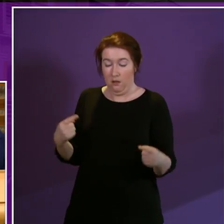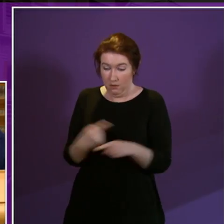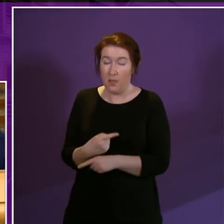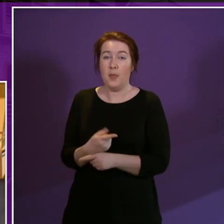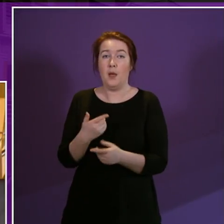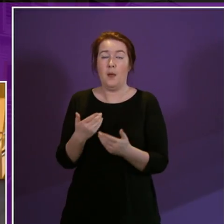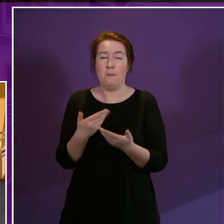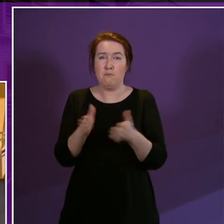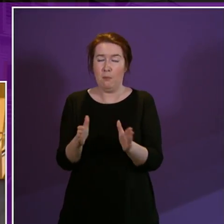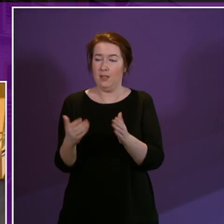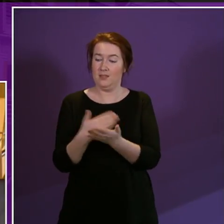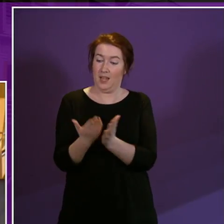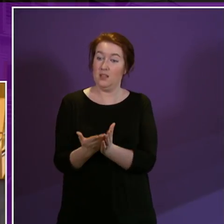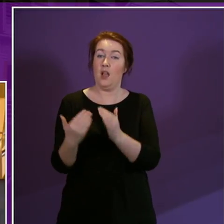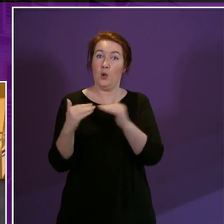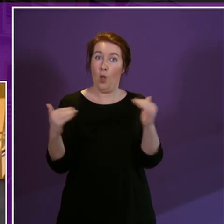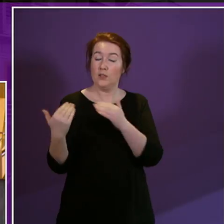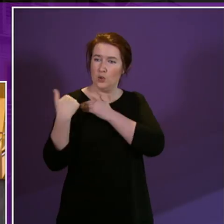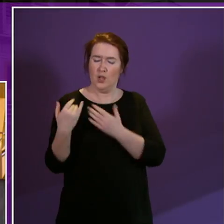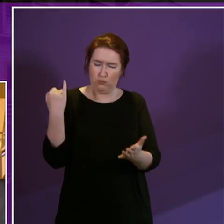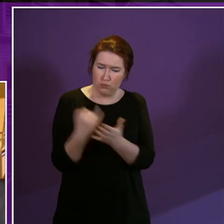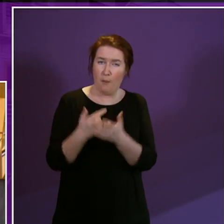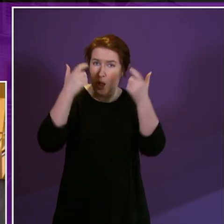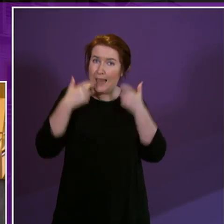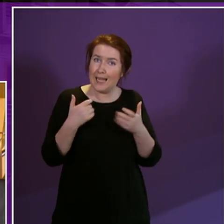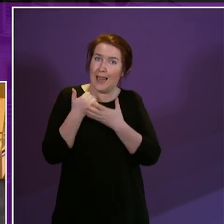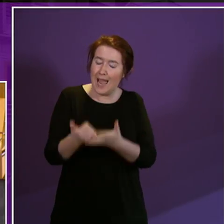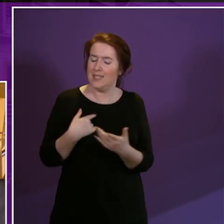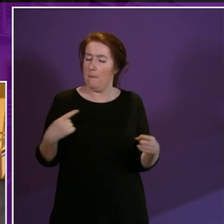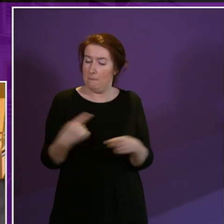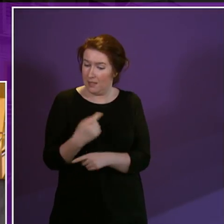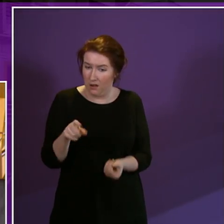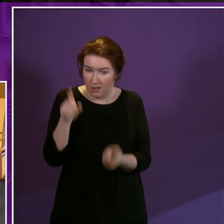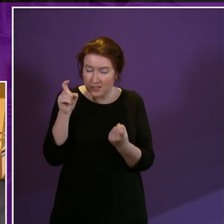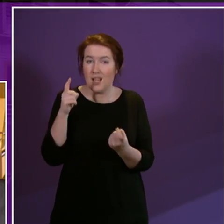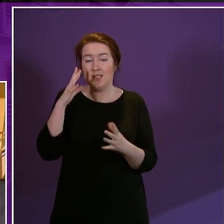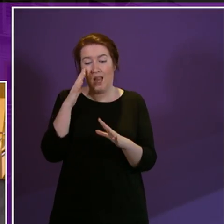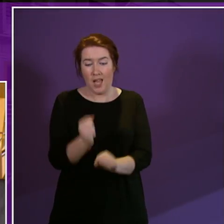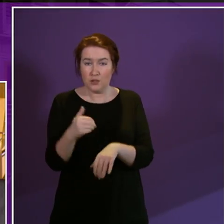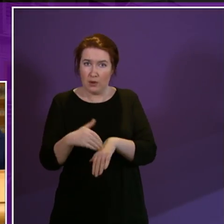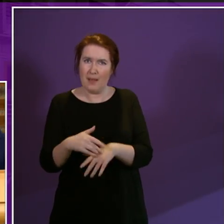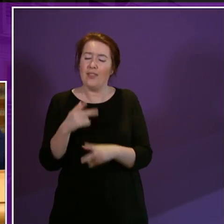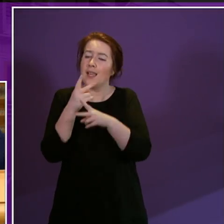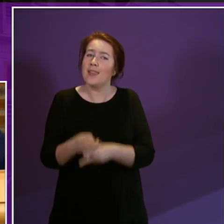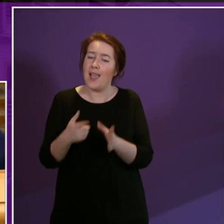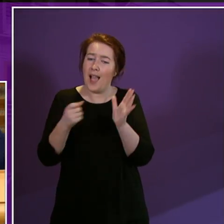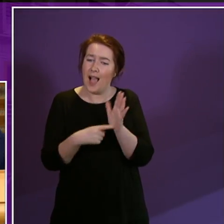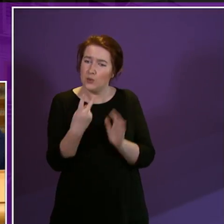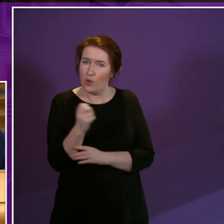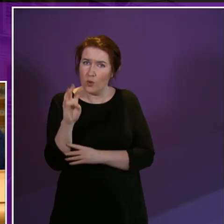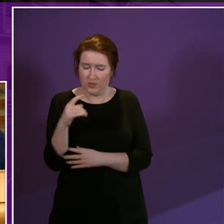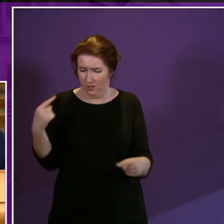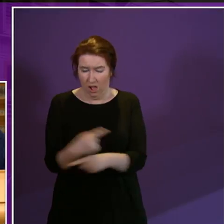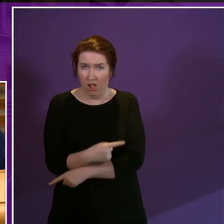equality duty. It's wrong about legal aid. It misunderstands hate crimes and it gets the CARE Act 2014 badly wrong.